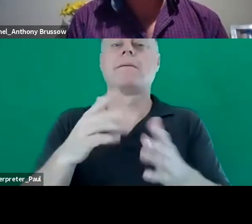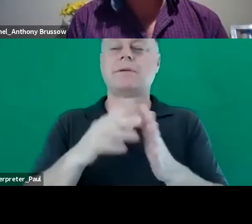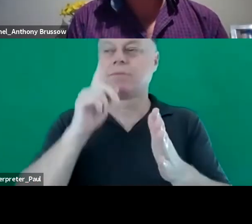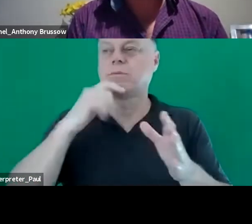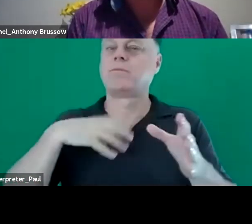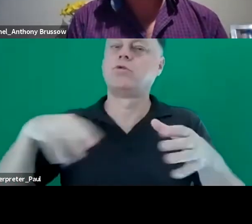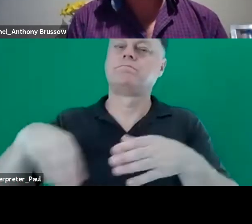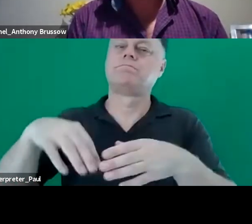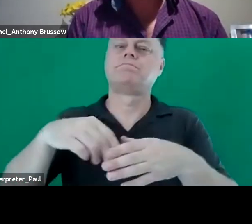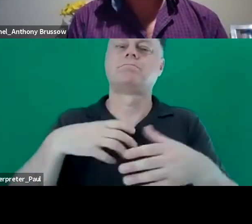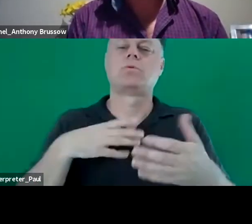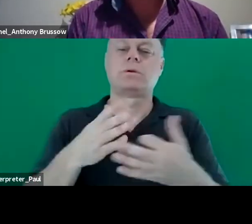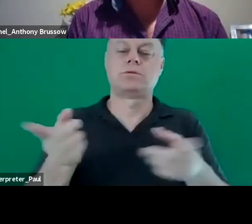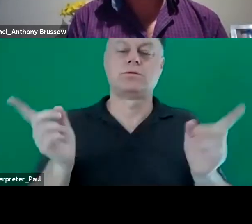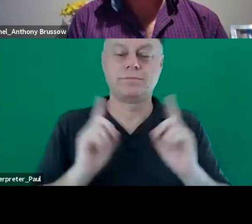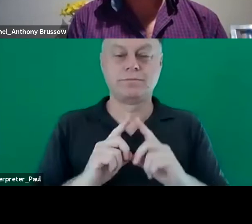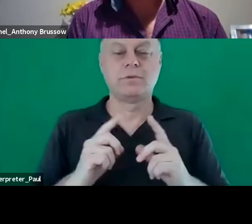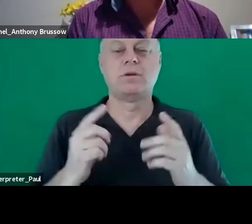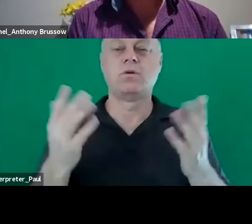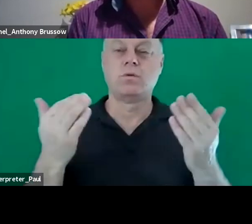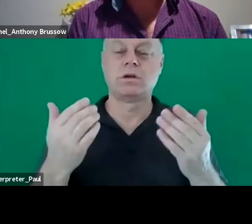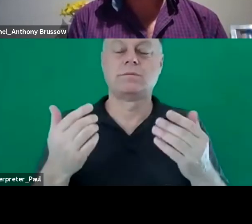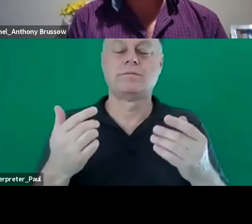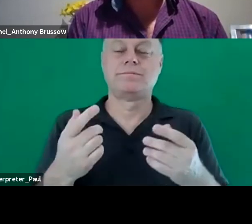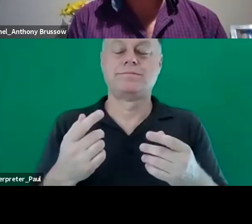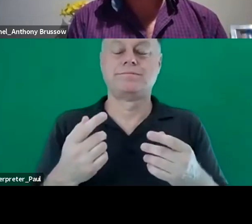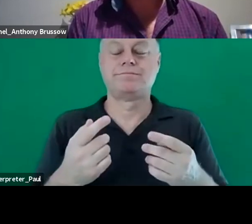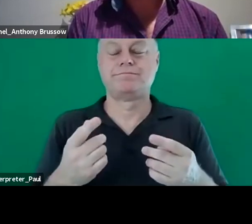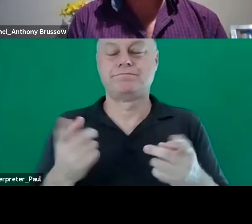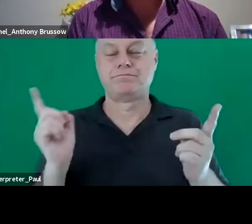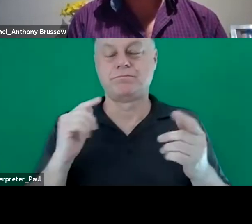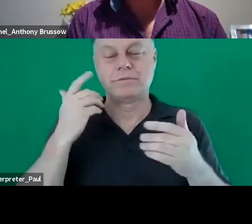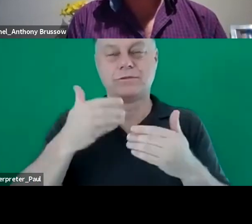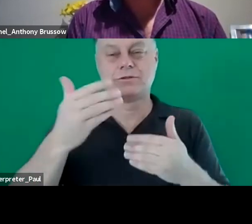accessible and more welcome to inclusion in the future